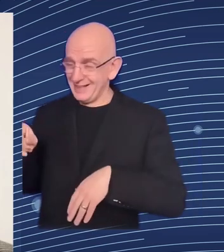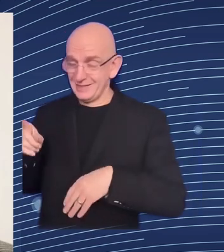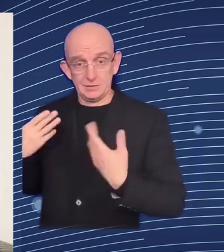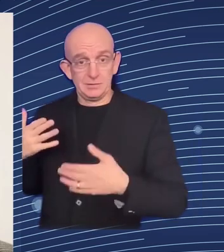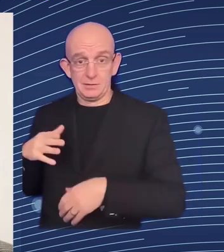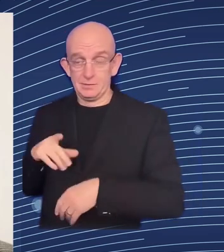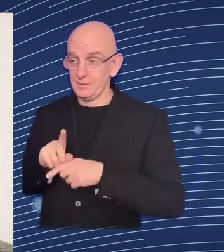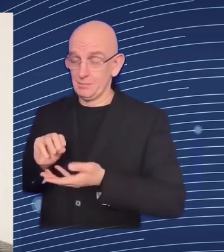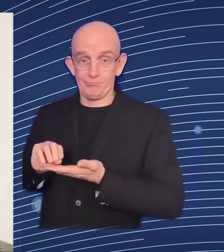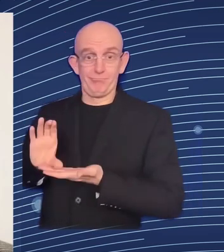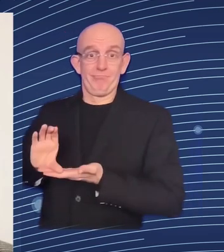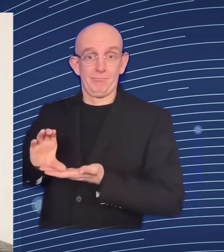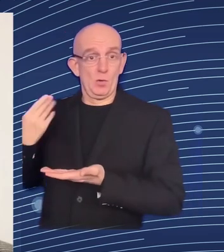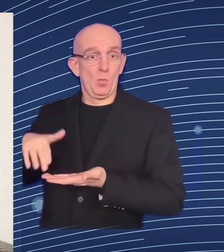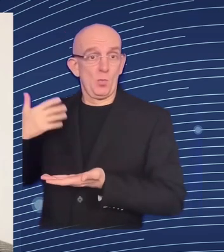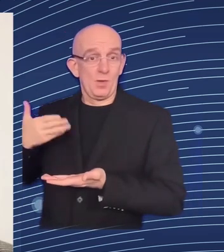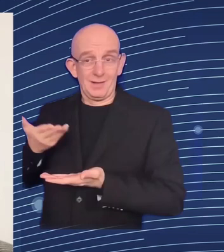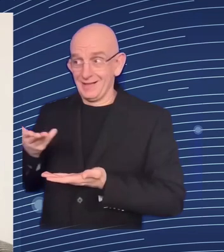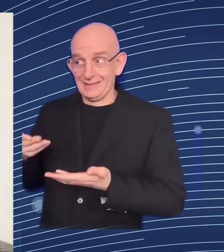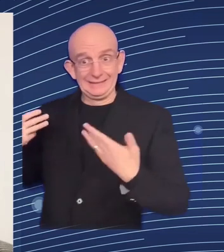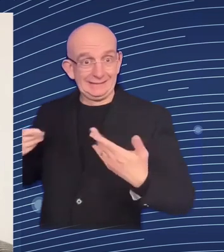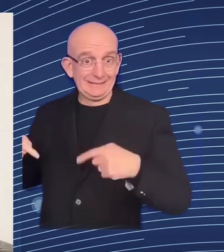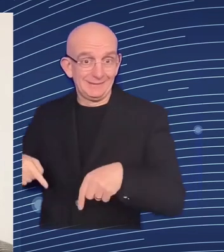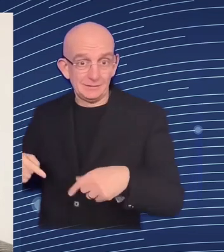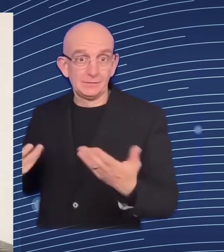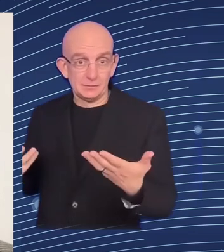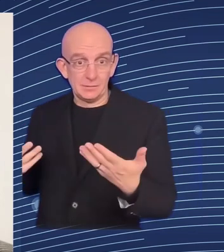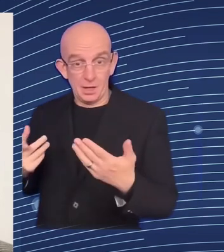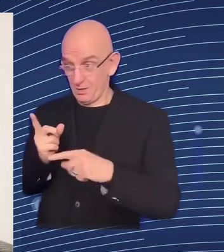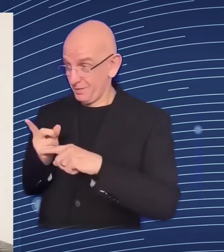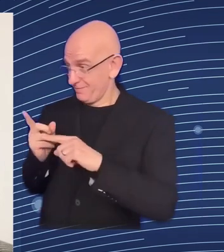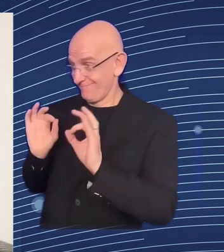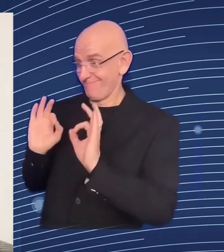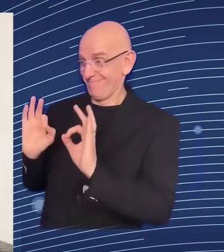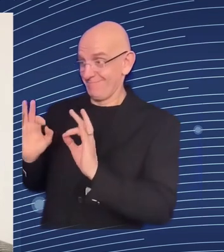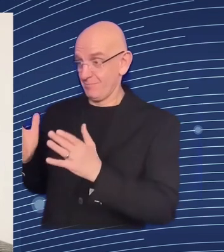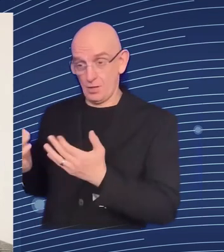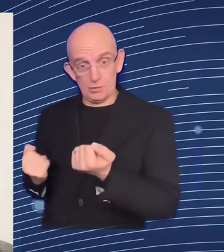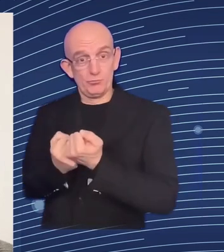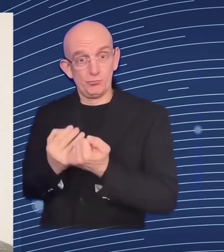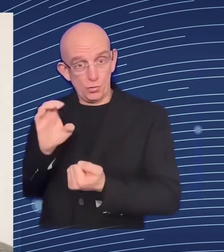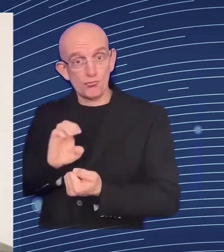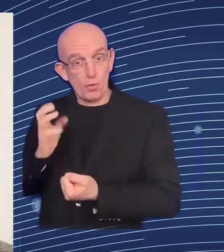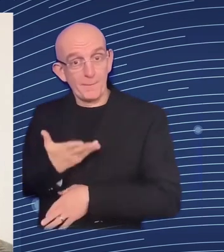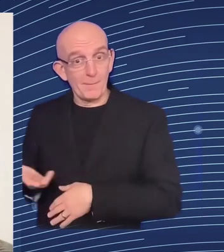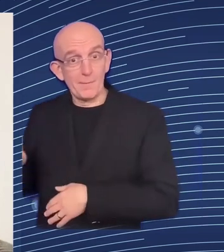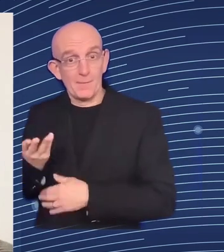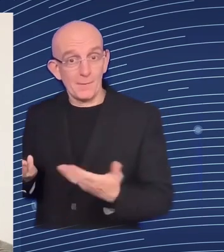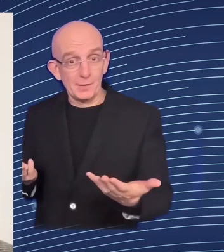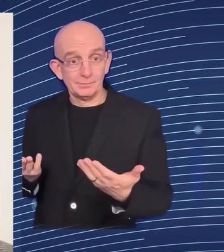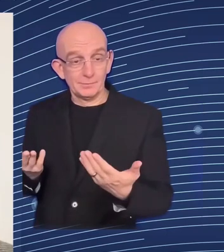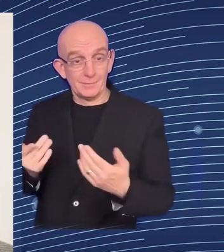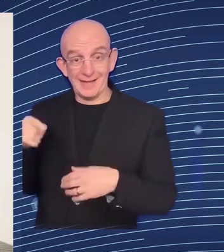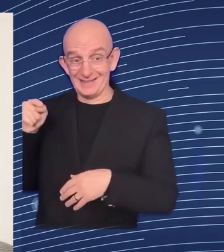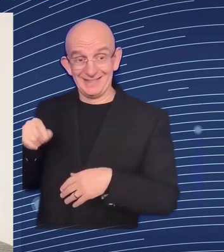particular perspective ukraine is already an important partner thank you very much and i think this this very